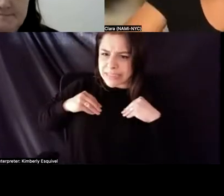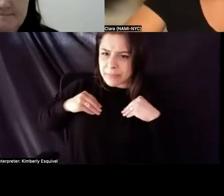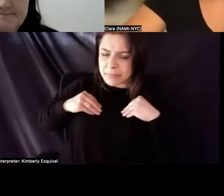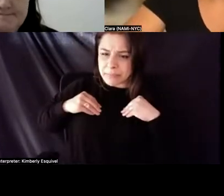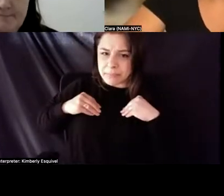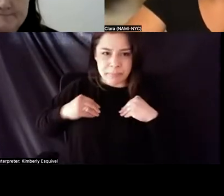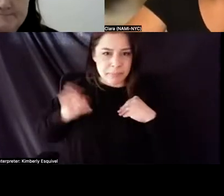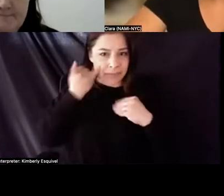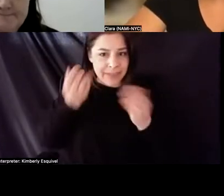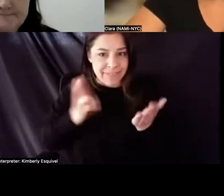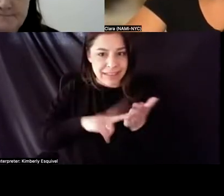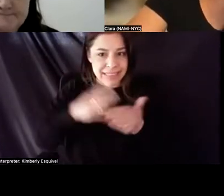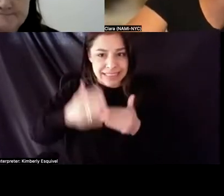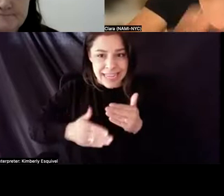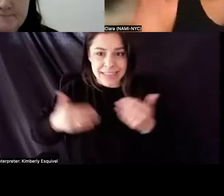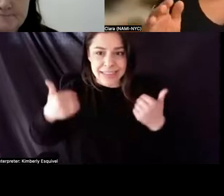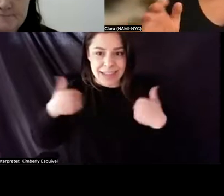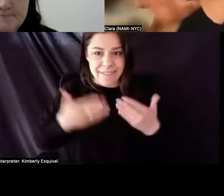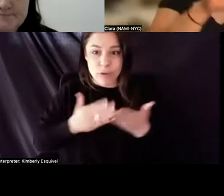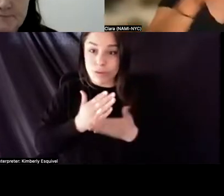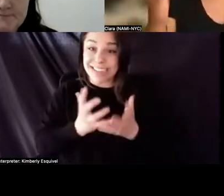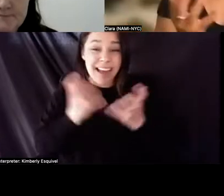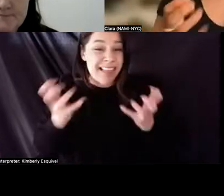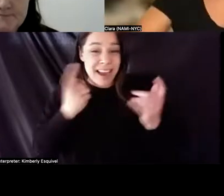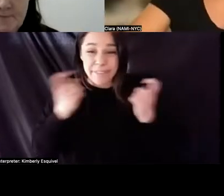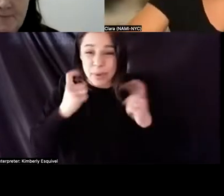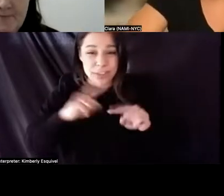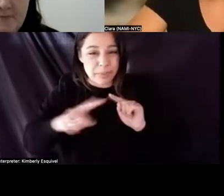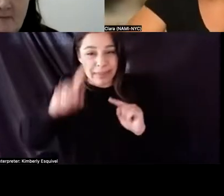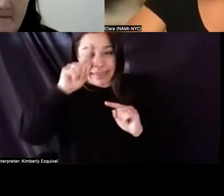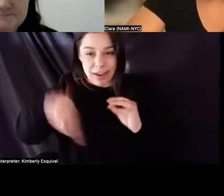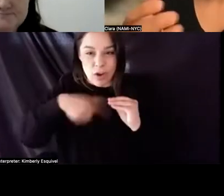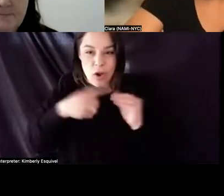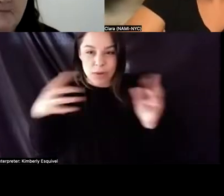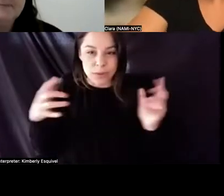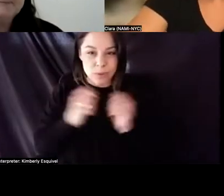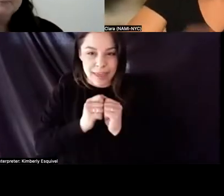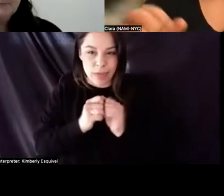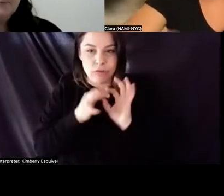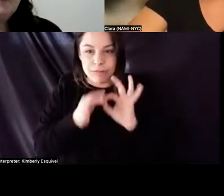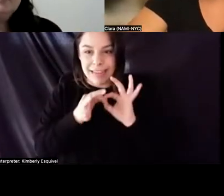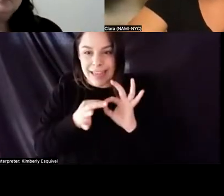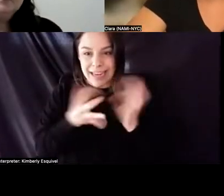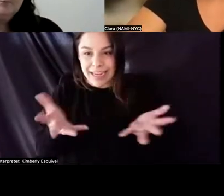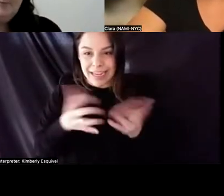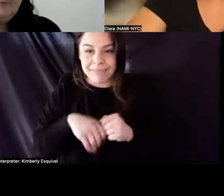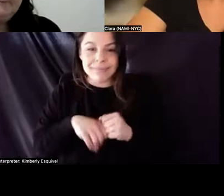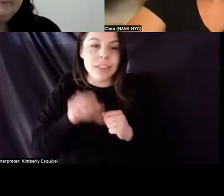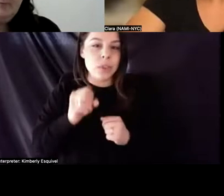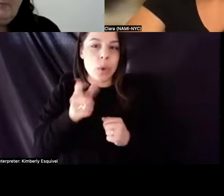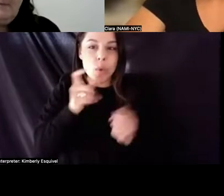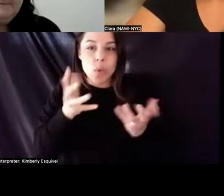the tenant have rights as a holdover tenant? It's a lot of questions, but I think they all come together very well. So whoever wants to grab that.